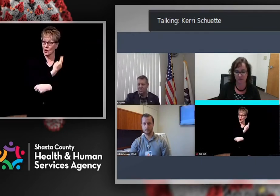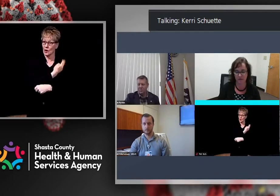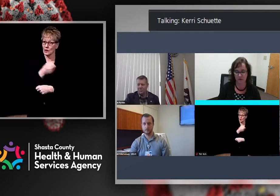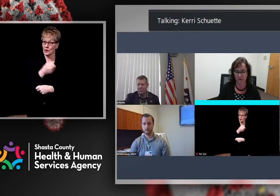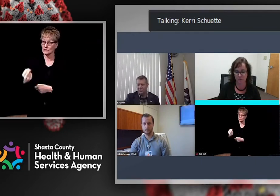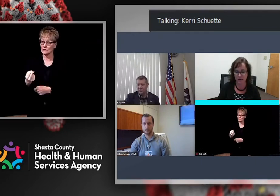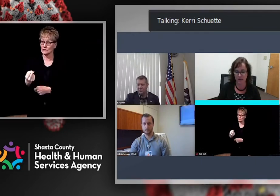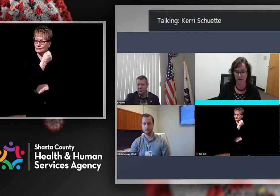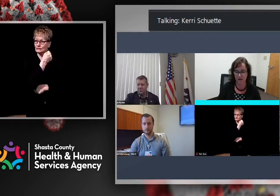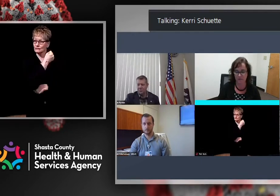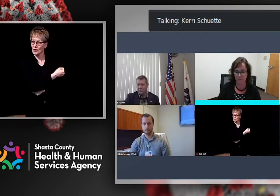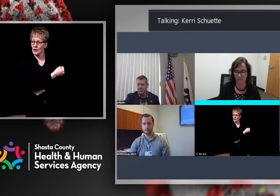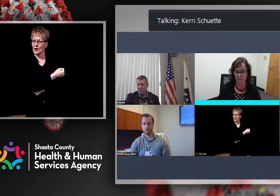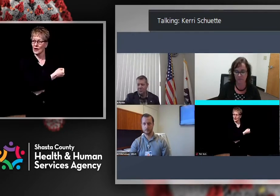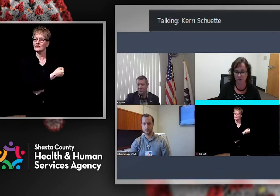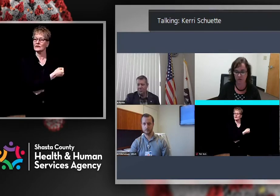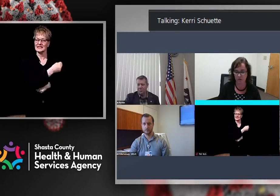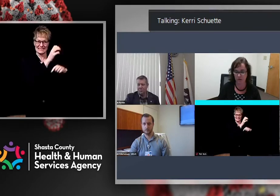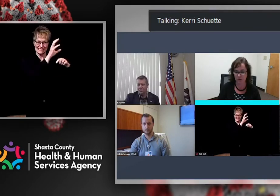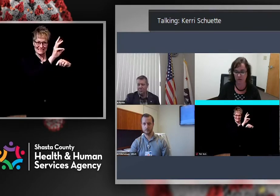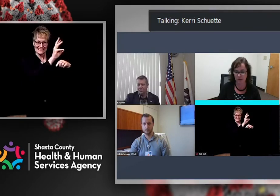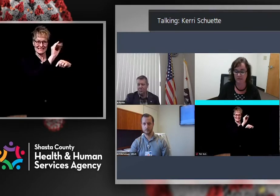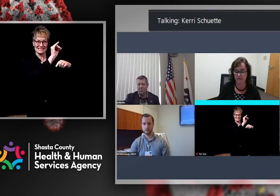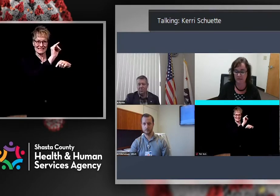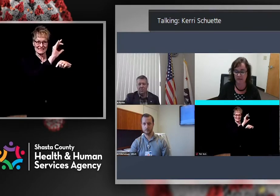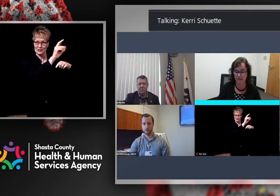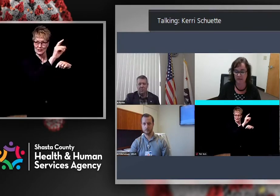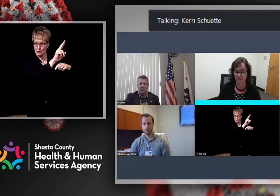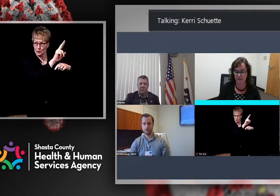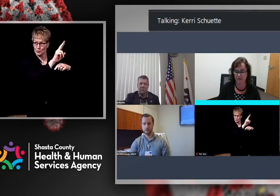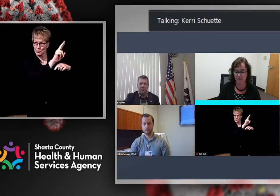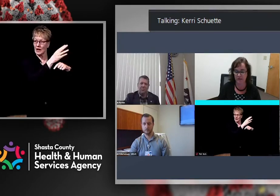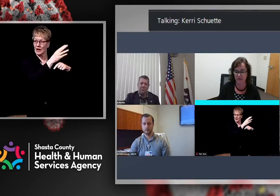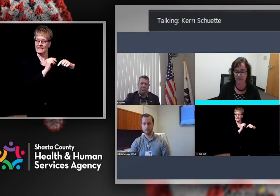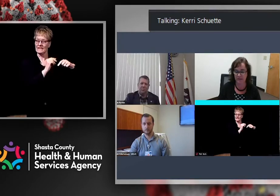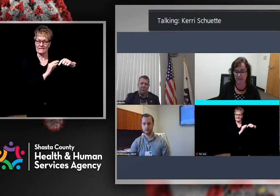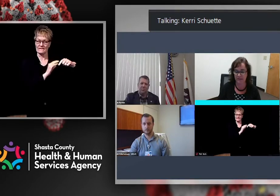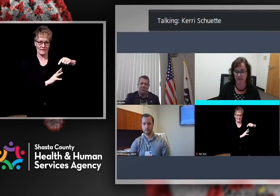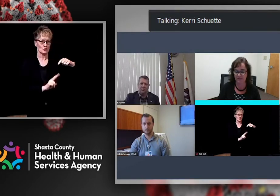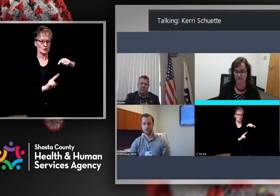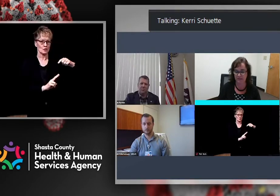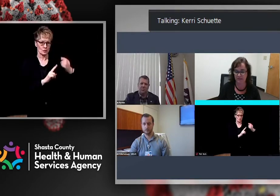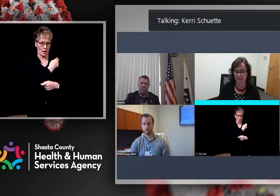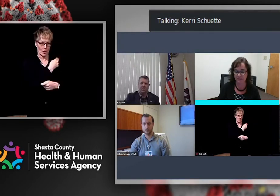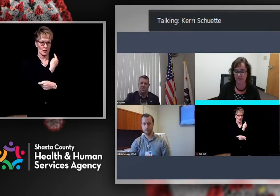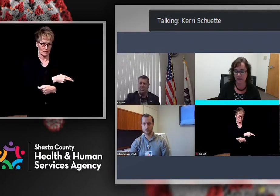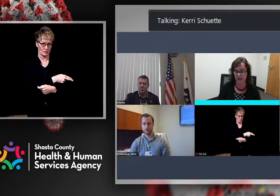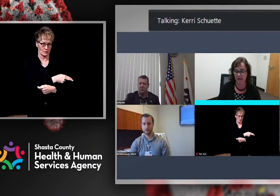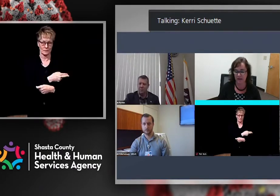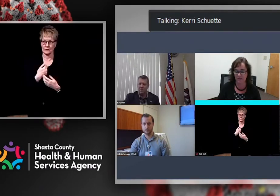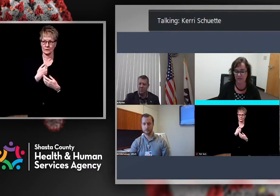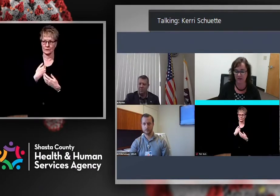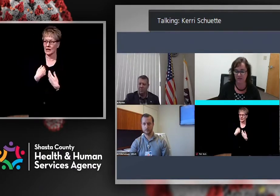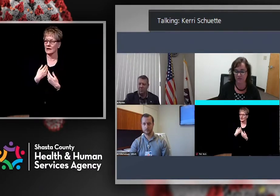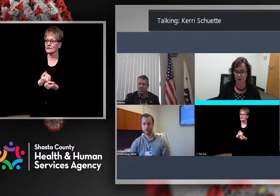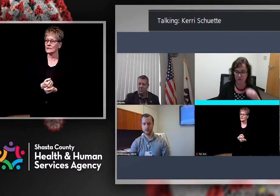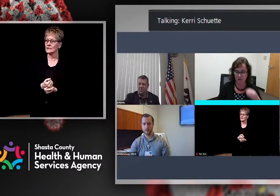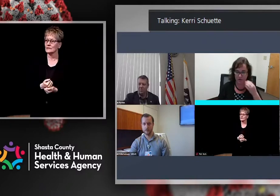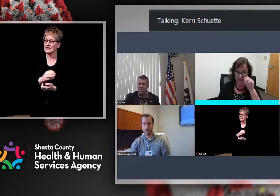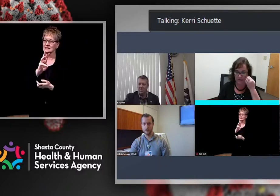unit. We have an estimated 726 active cases and 8